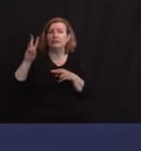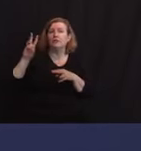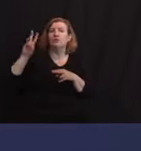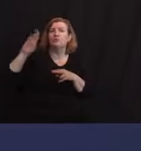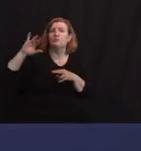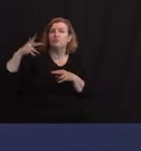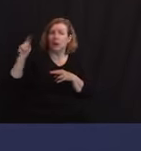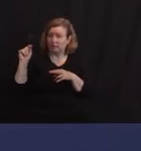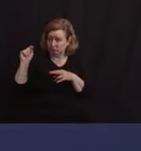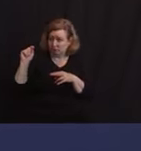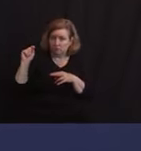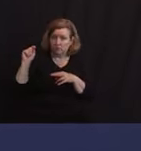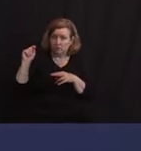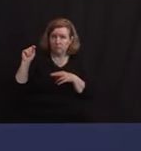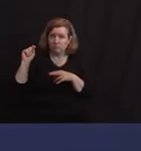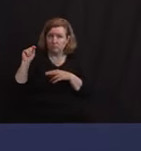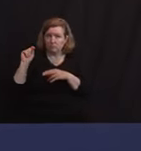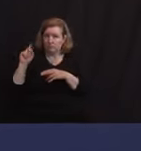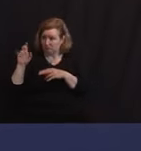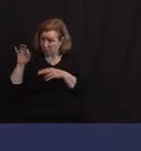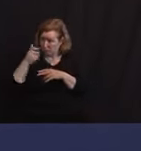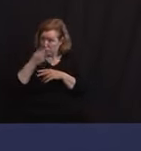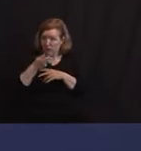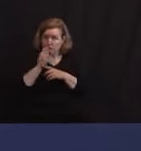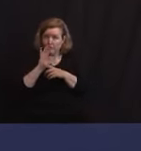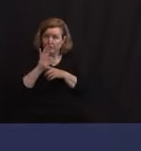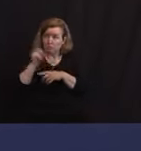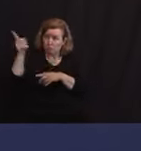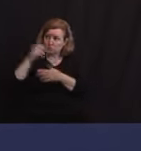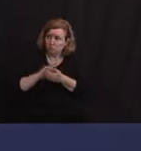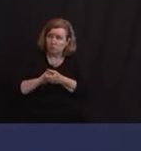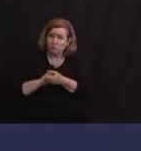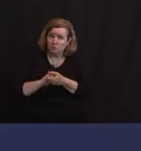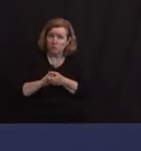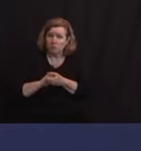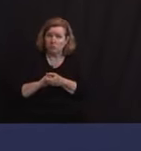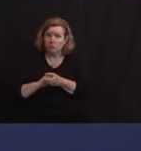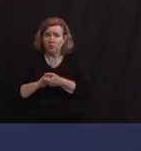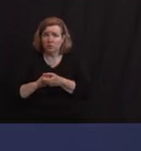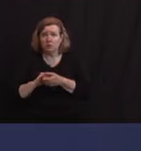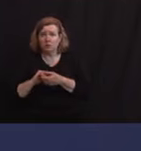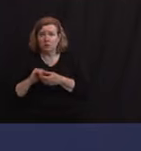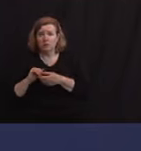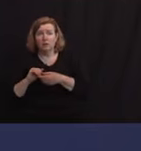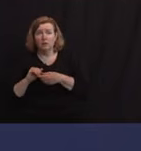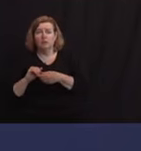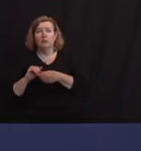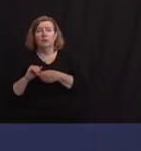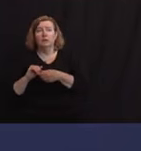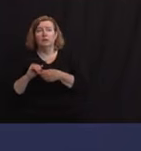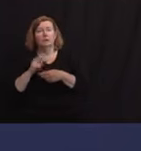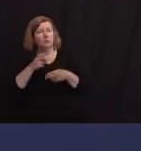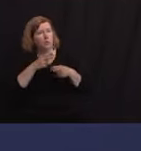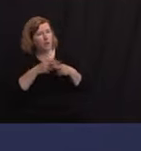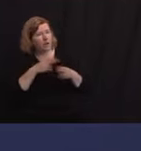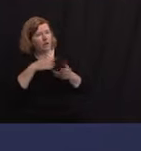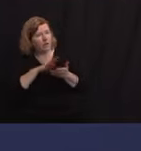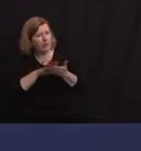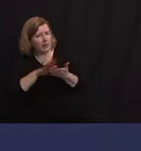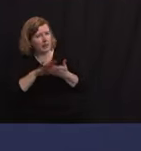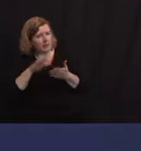there's a first for everything, and that was the first. No particular word. Do you have the dose? Can we come back to you on doses?